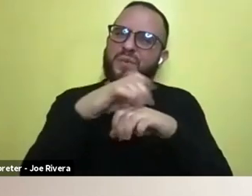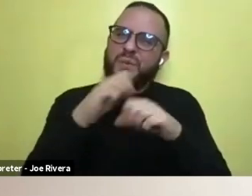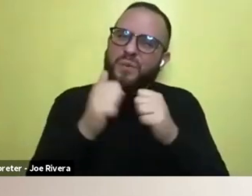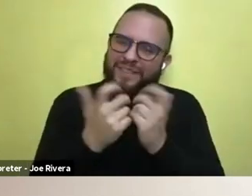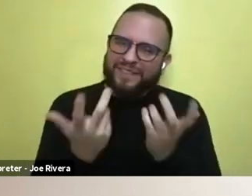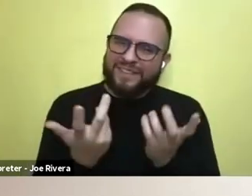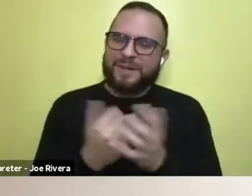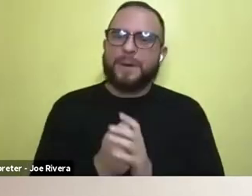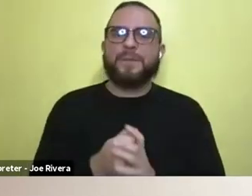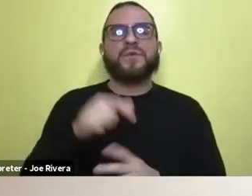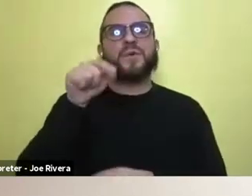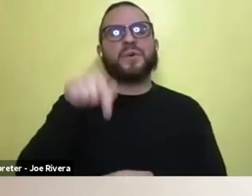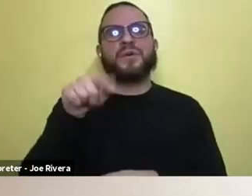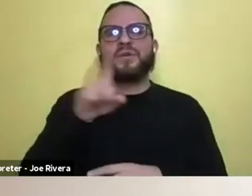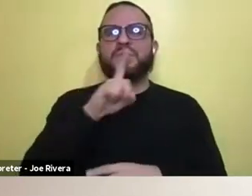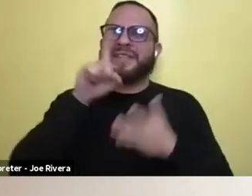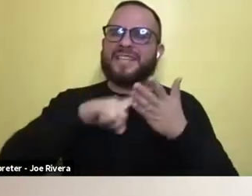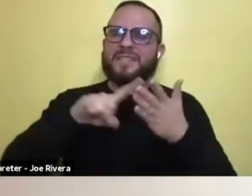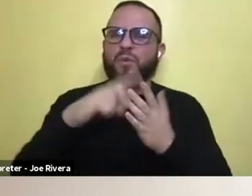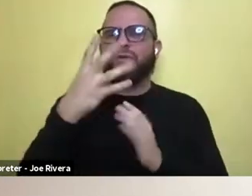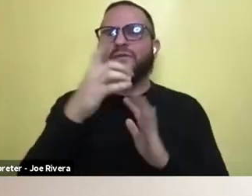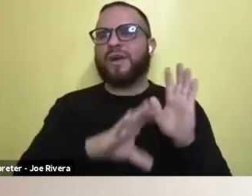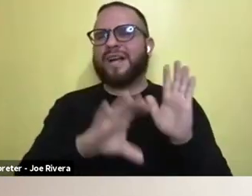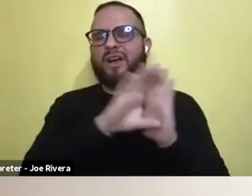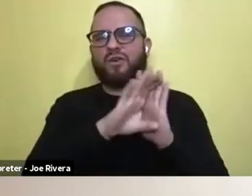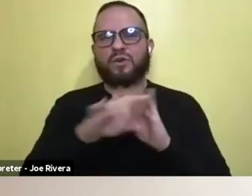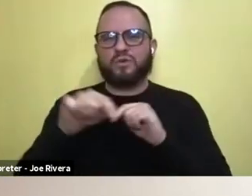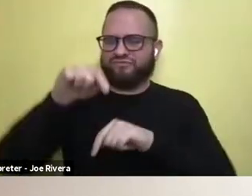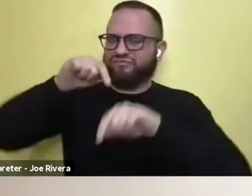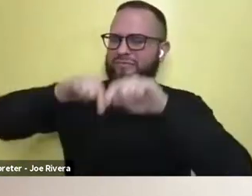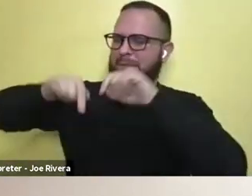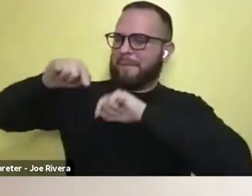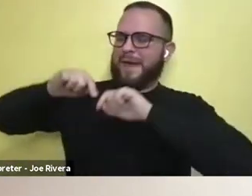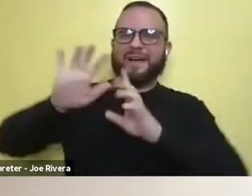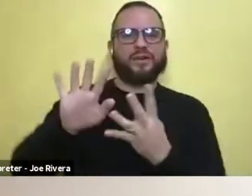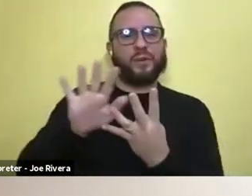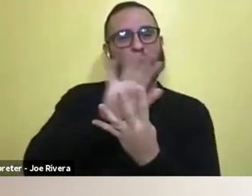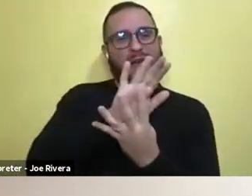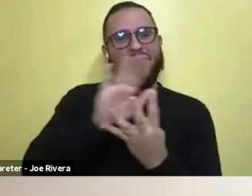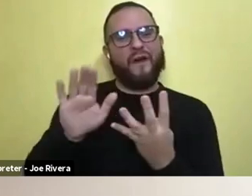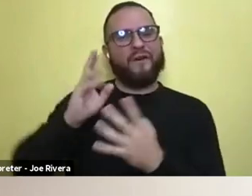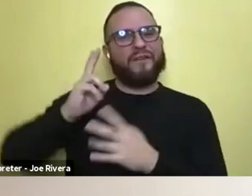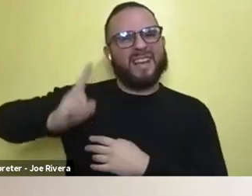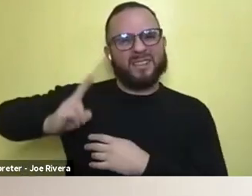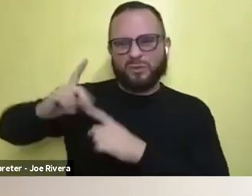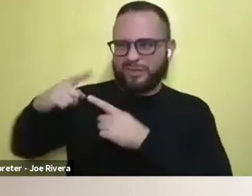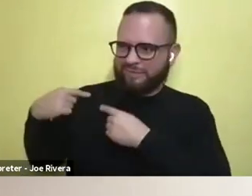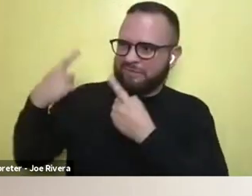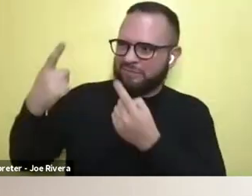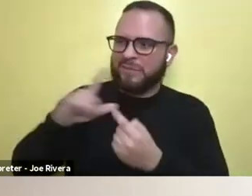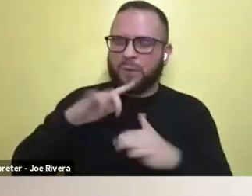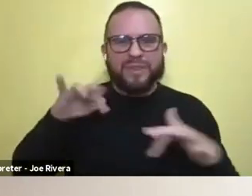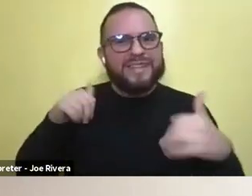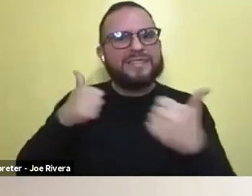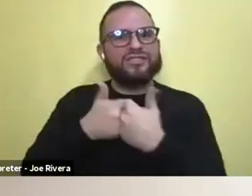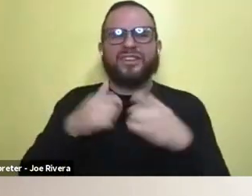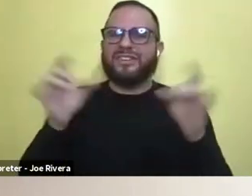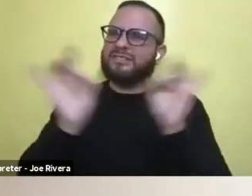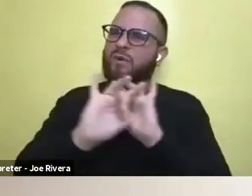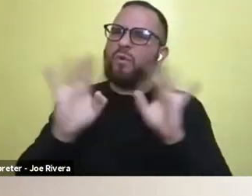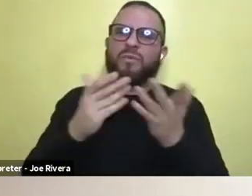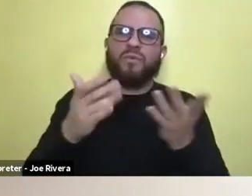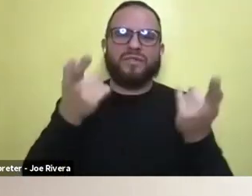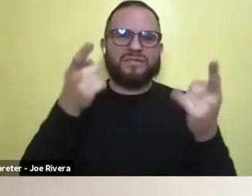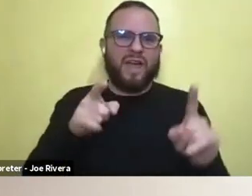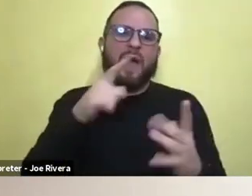characters going back into their own histories and coming to terms with, you know, some really challenging, horrible things that happened to them. And to be